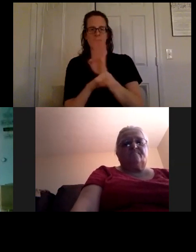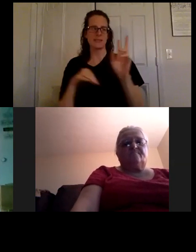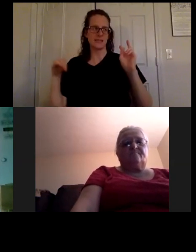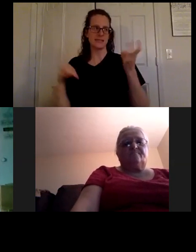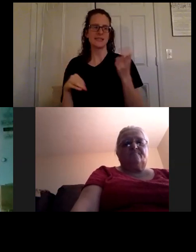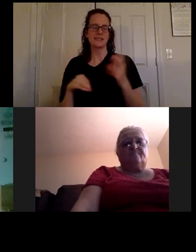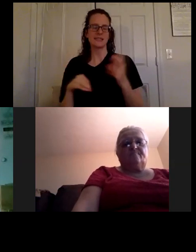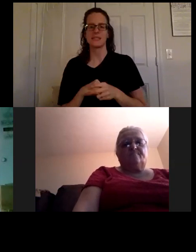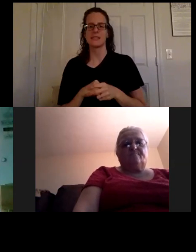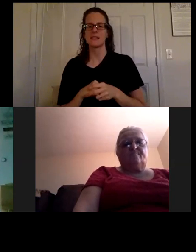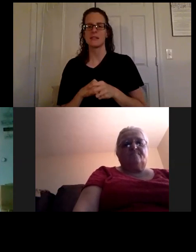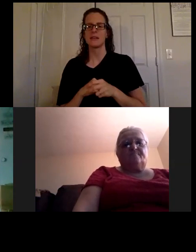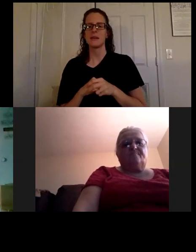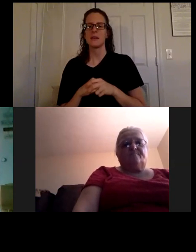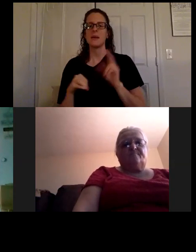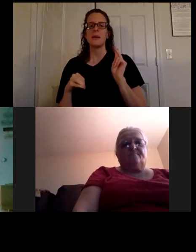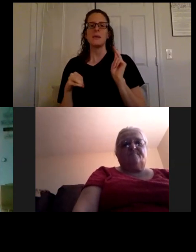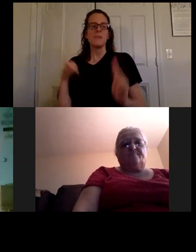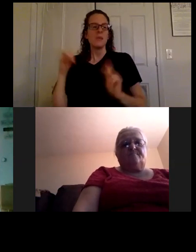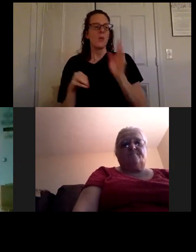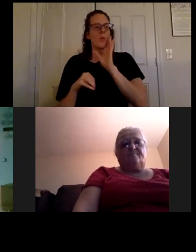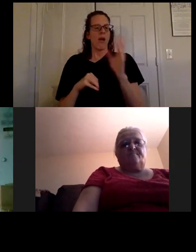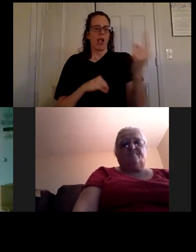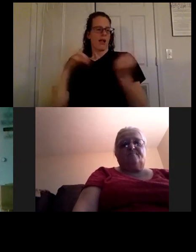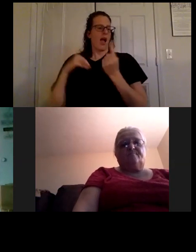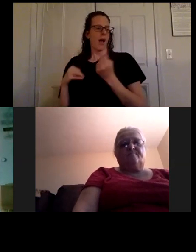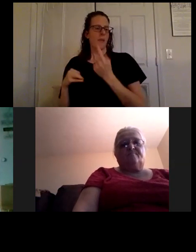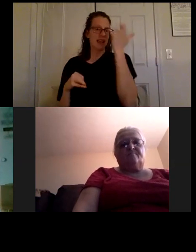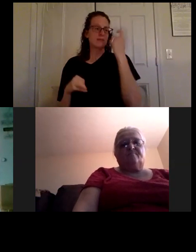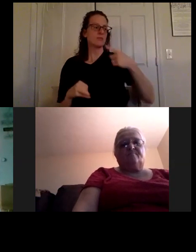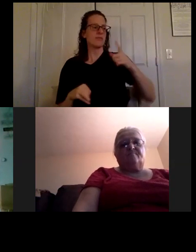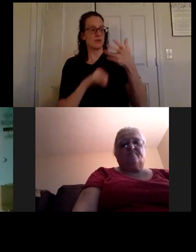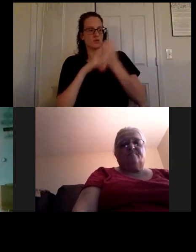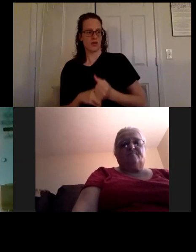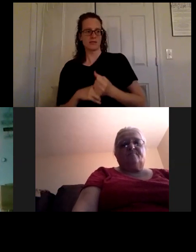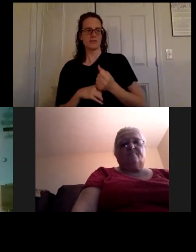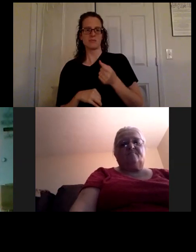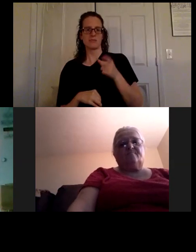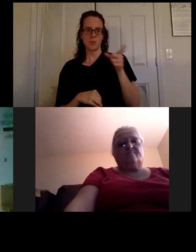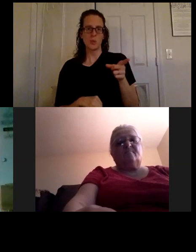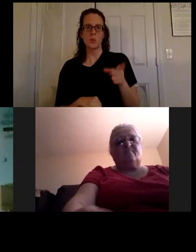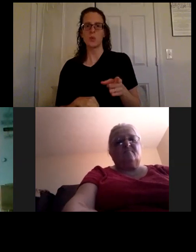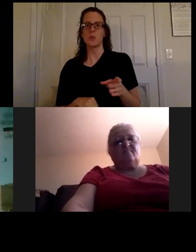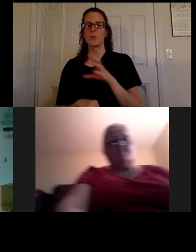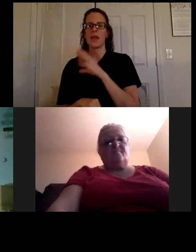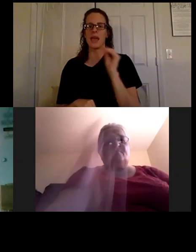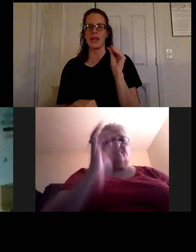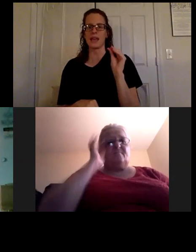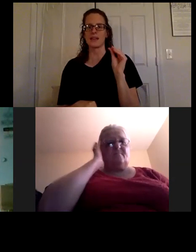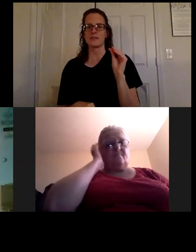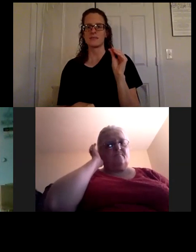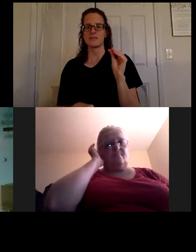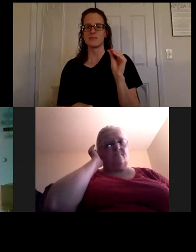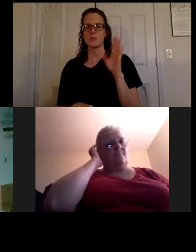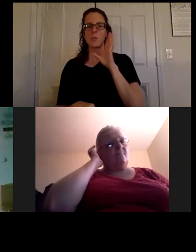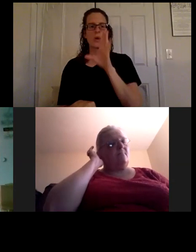people will come to you because they trust you um they will um you know